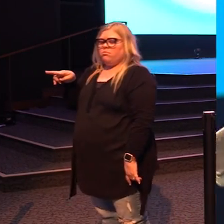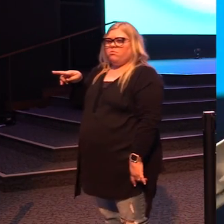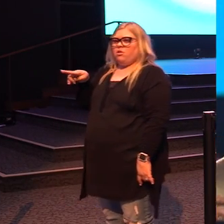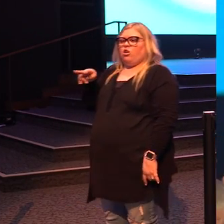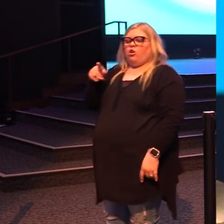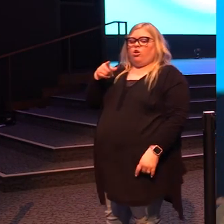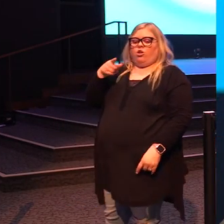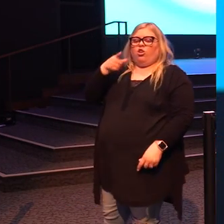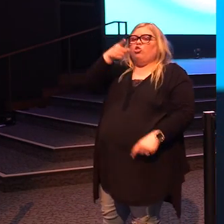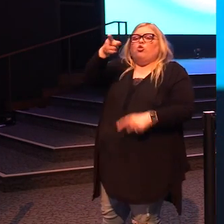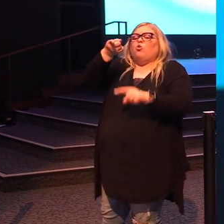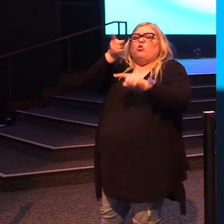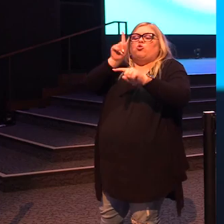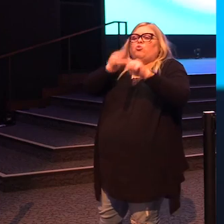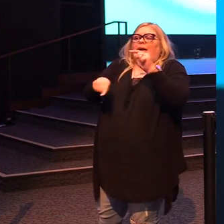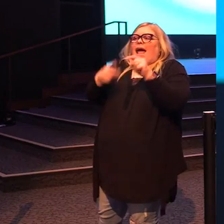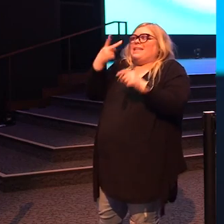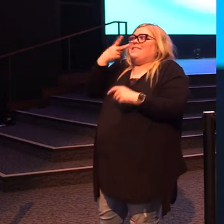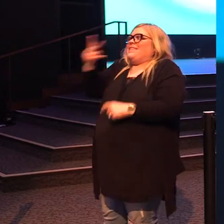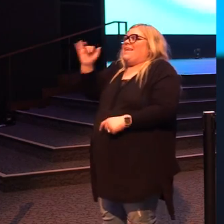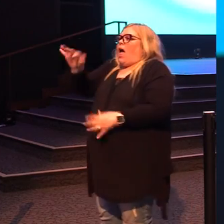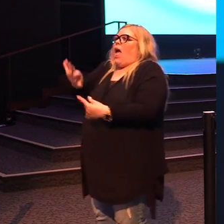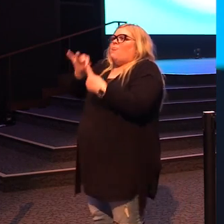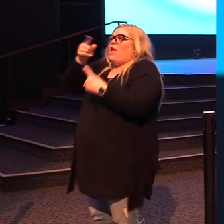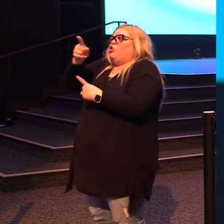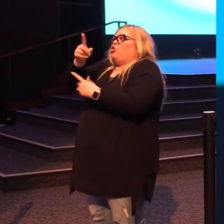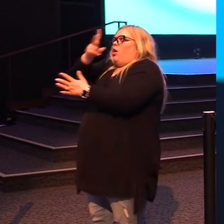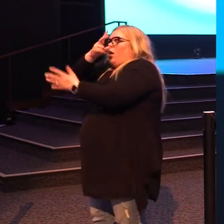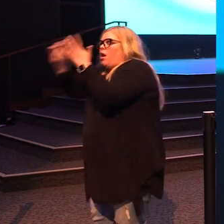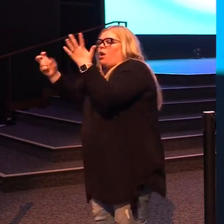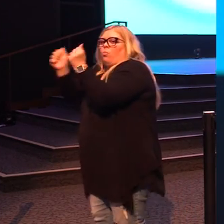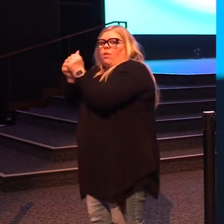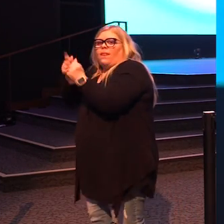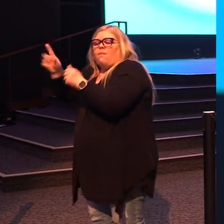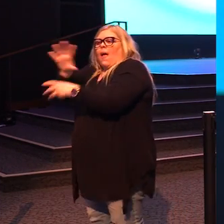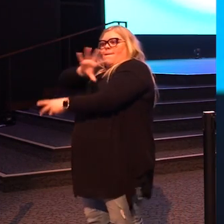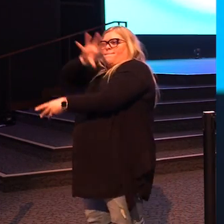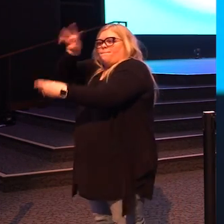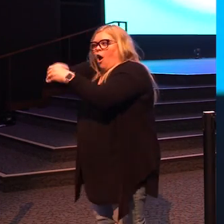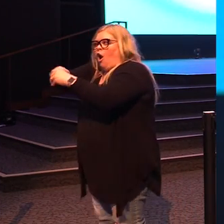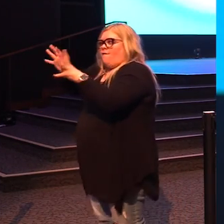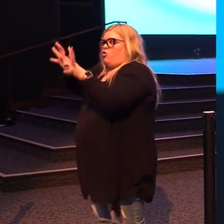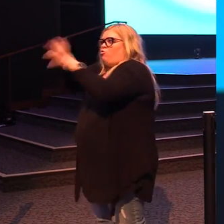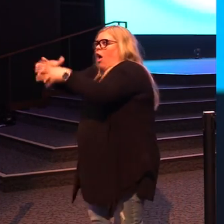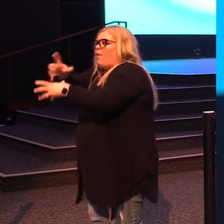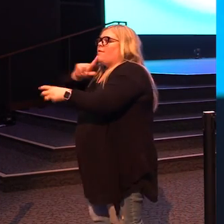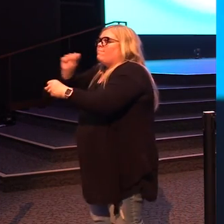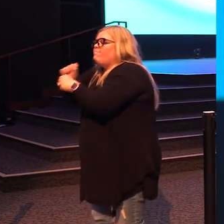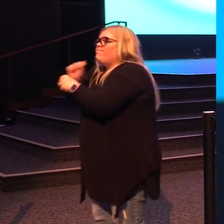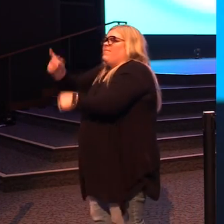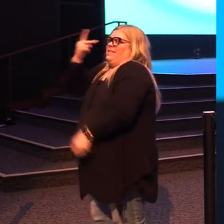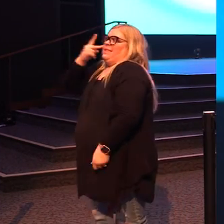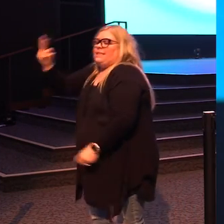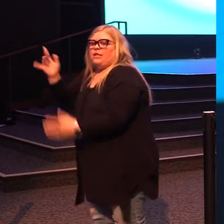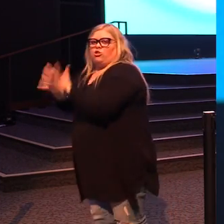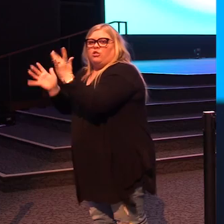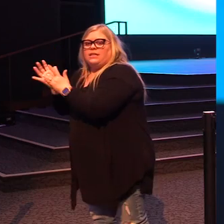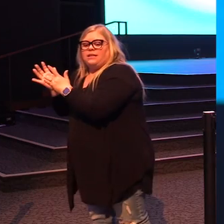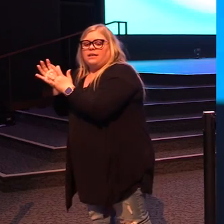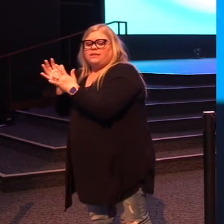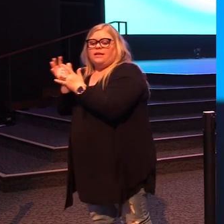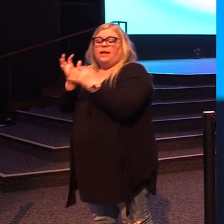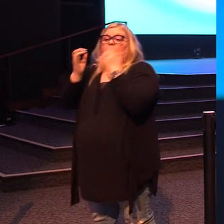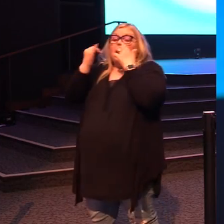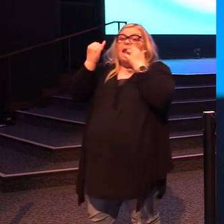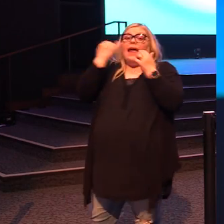capture that unless you're in the room. You can't capture that unless you're part of the crowd that gets to go see. And if you